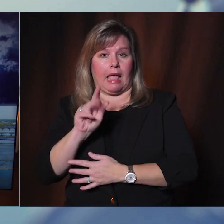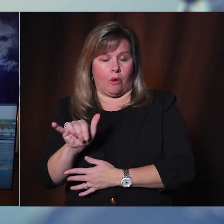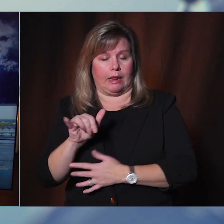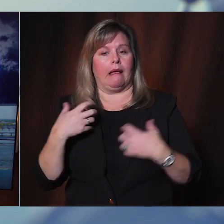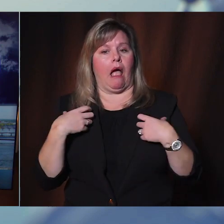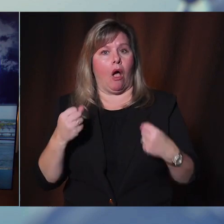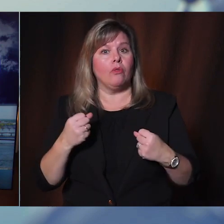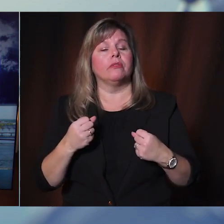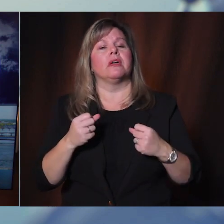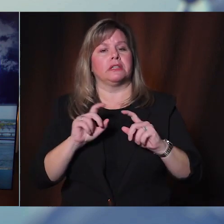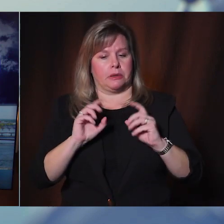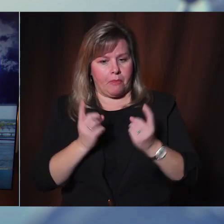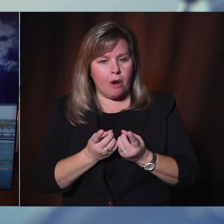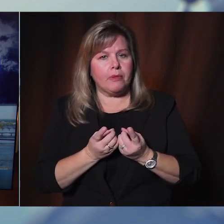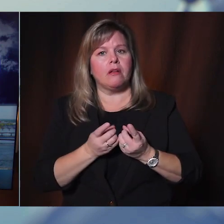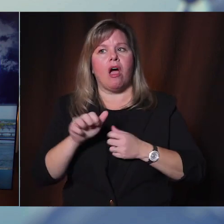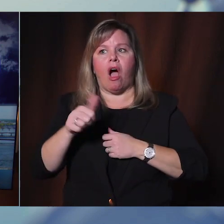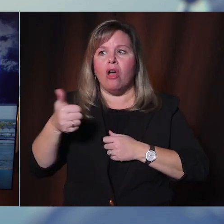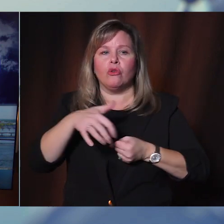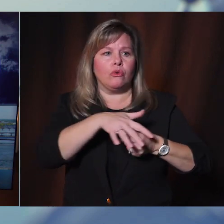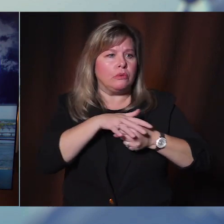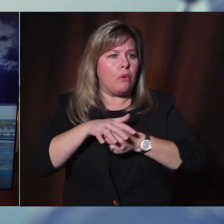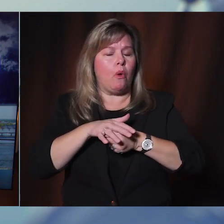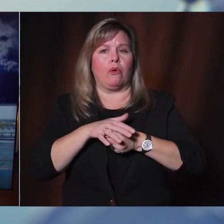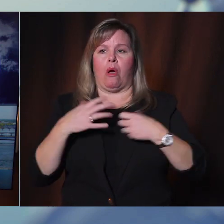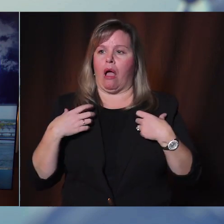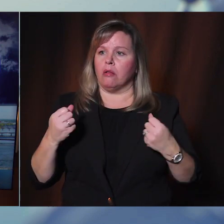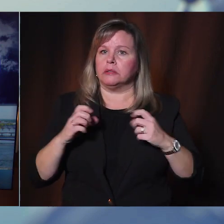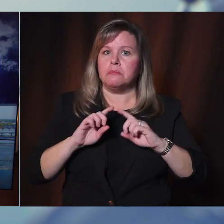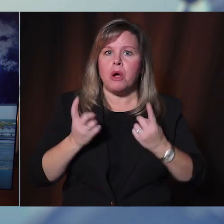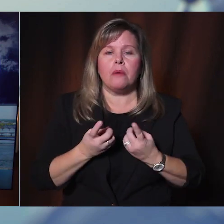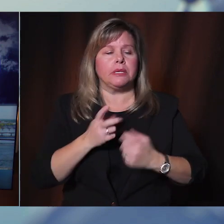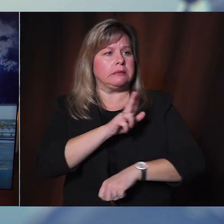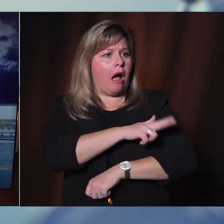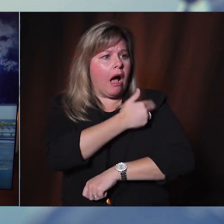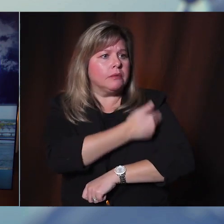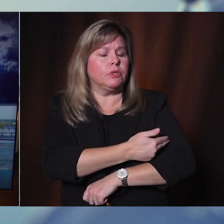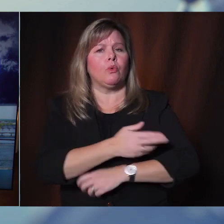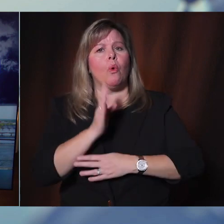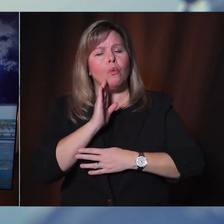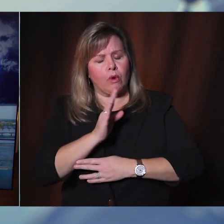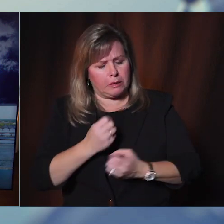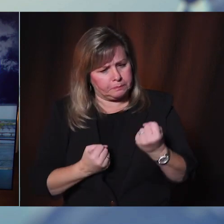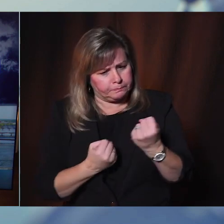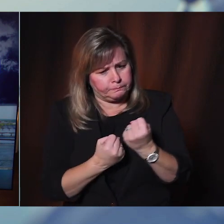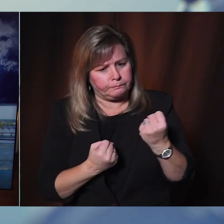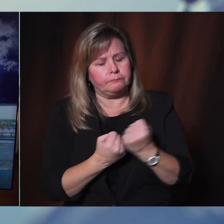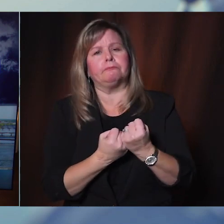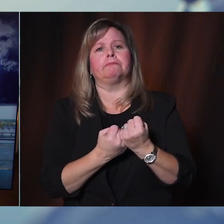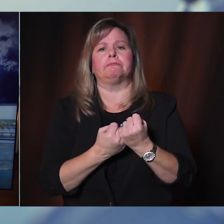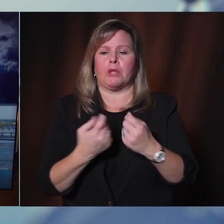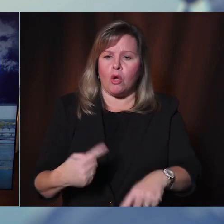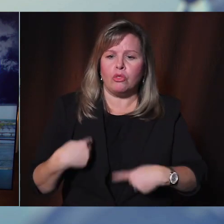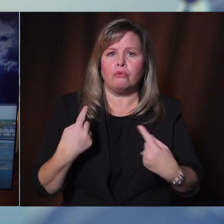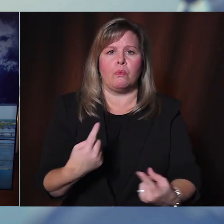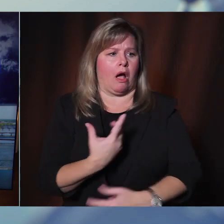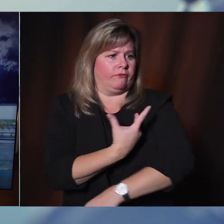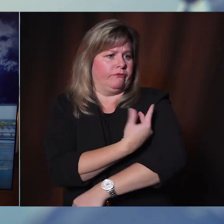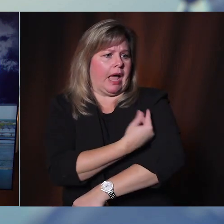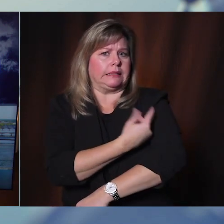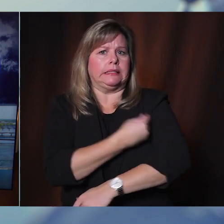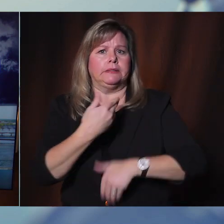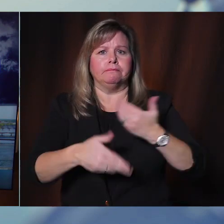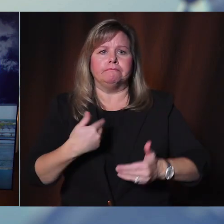other local health departments and hospitals throughout our region, we're going to be here for you throughout this vaccine campaign.